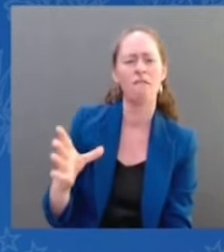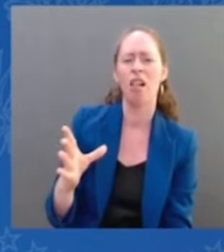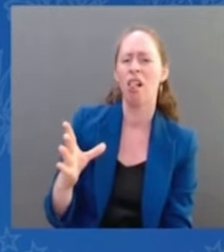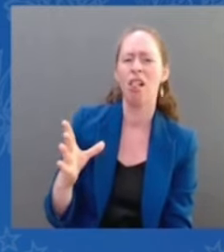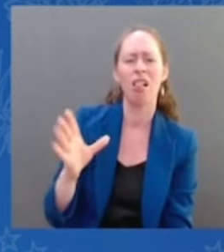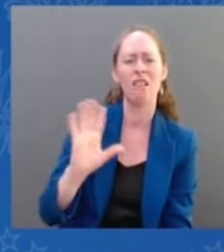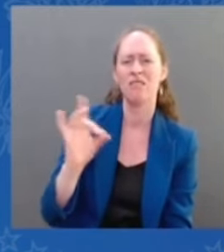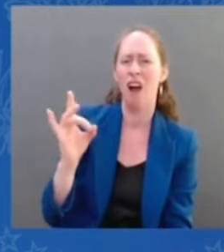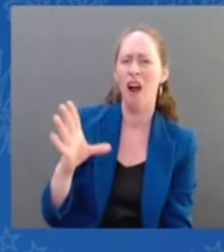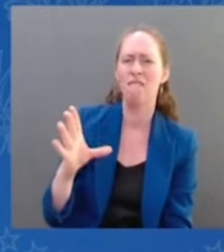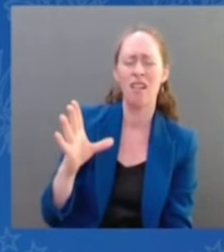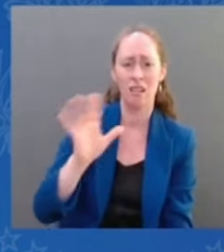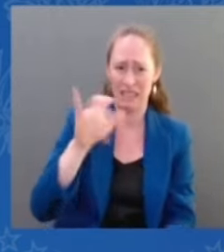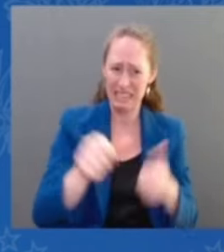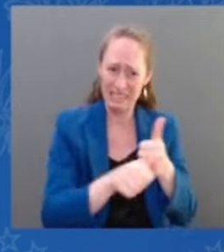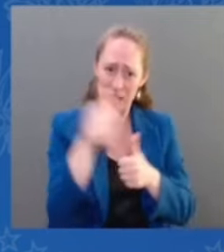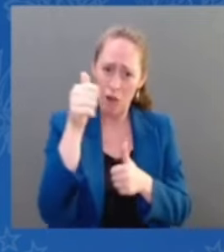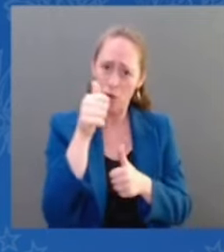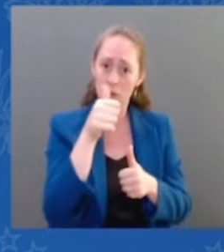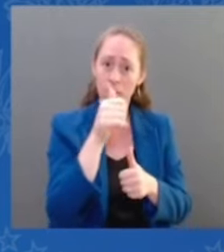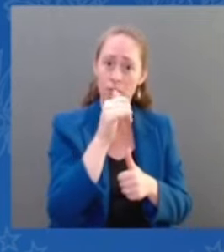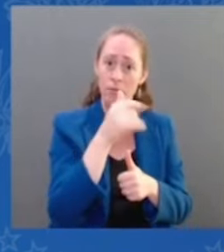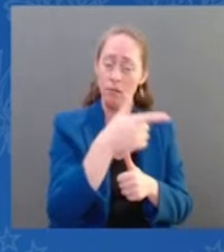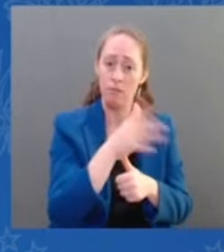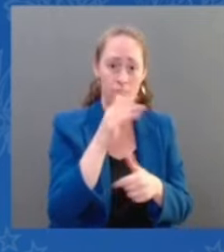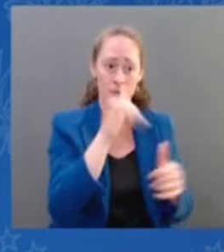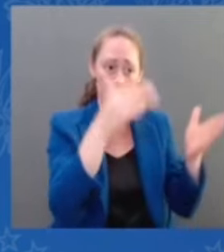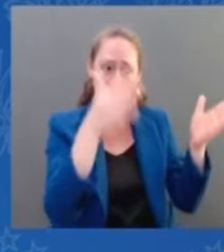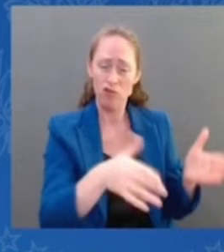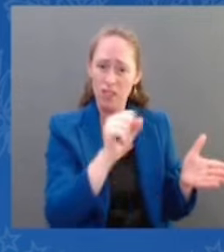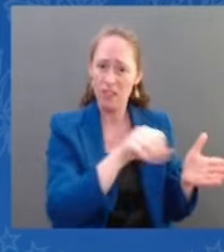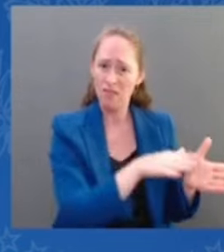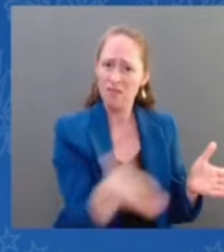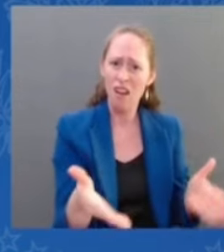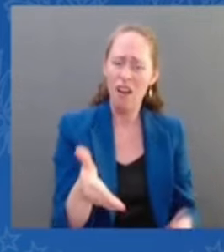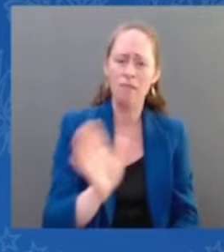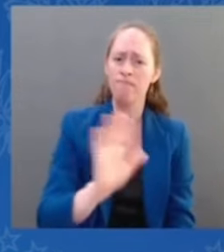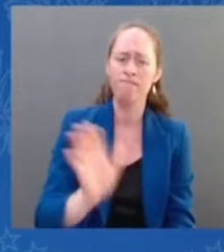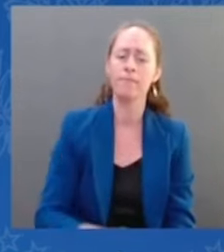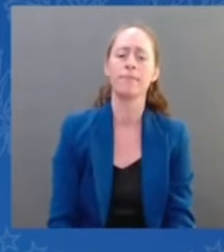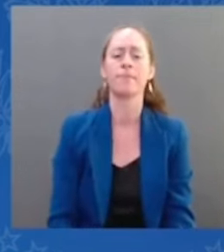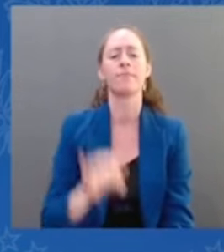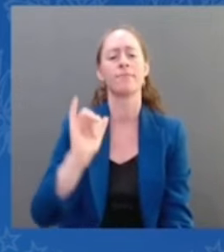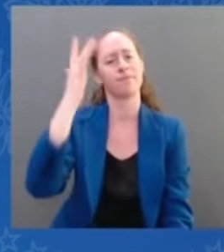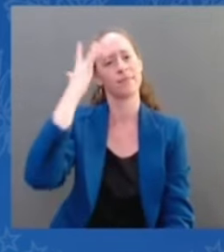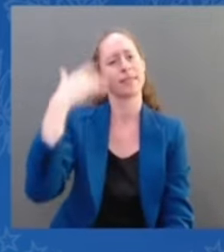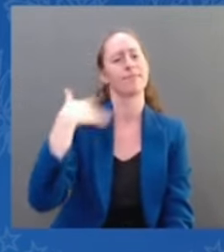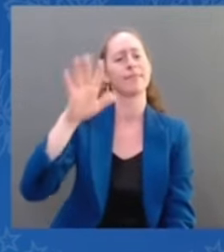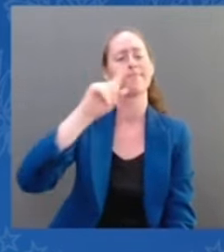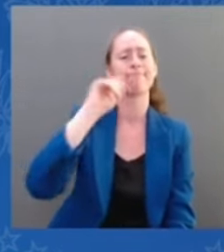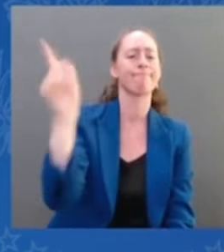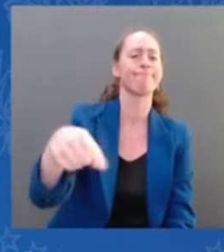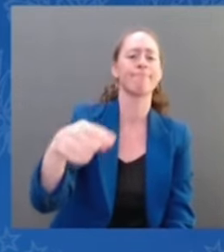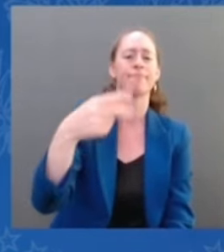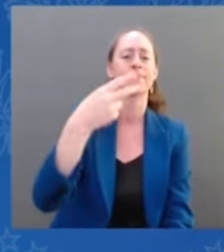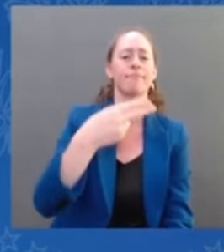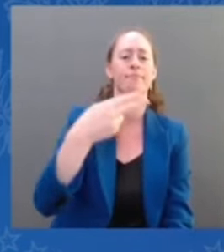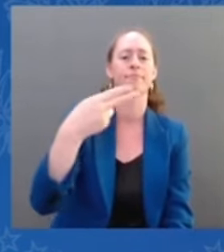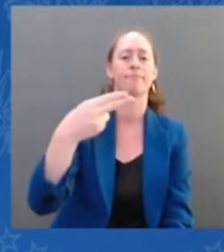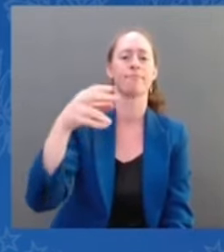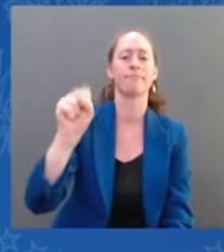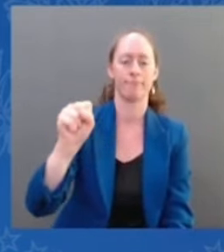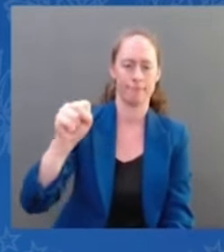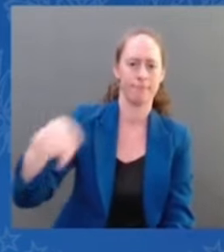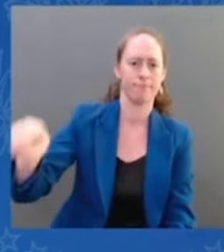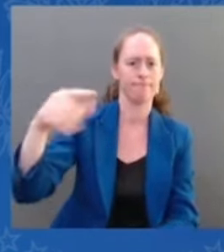That's why this executive order directs the Department of Health and Human Services, HHS, to ensure all patients, including pregnant